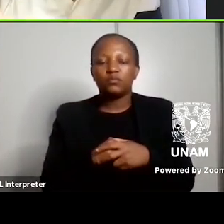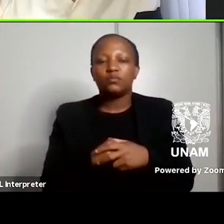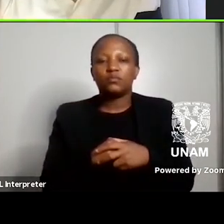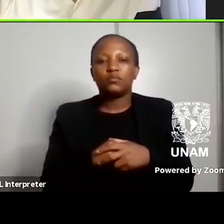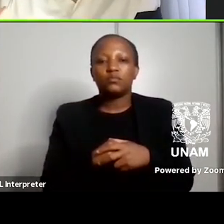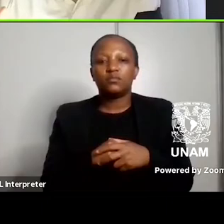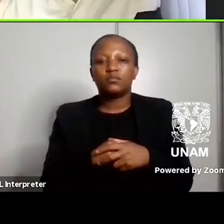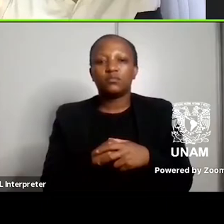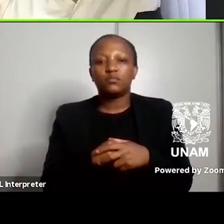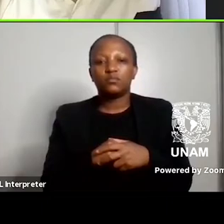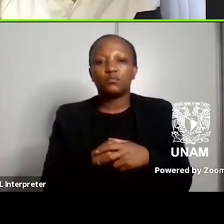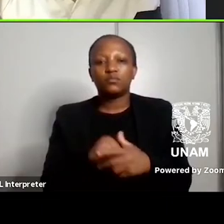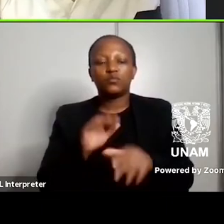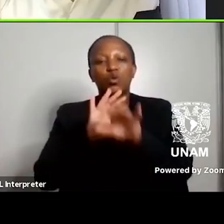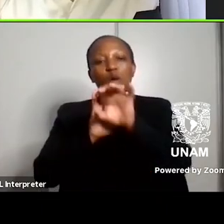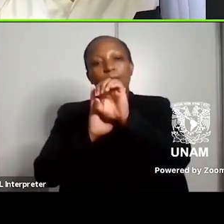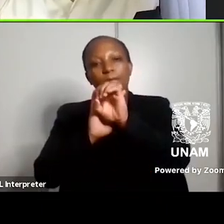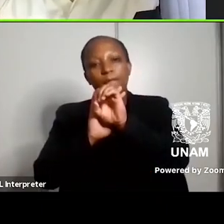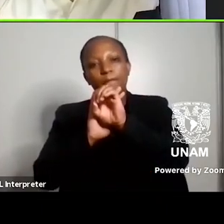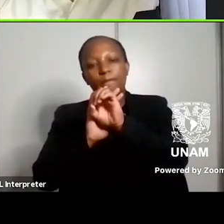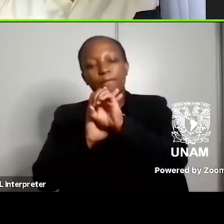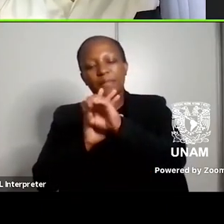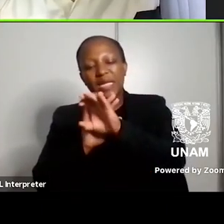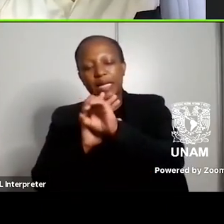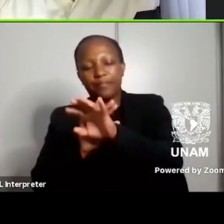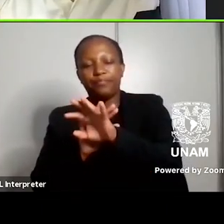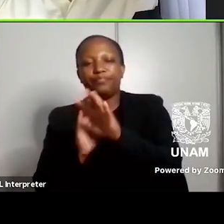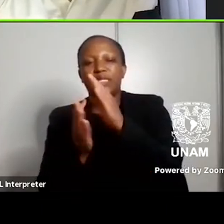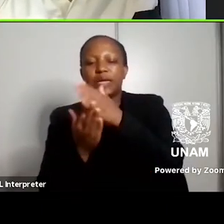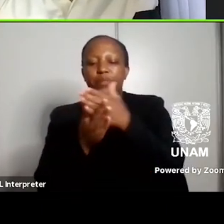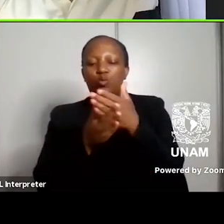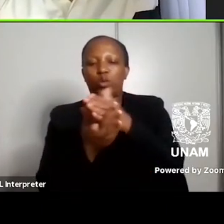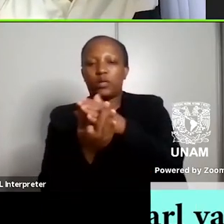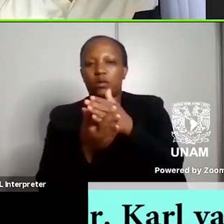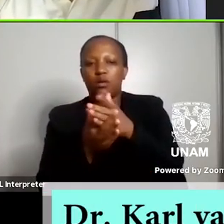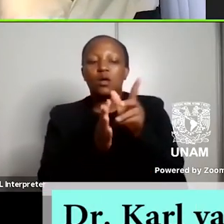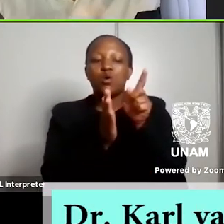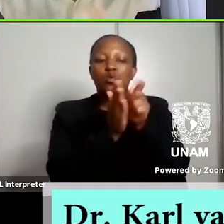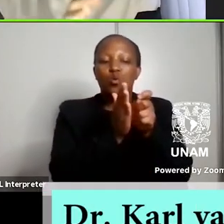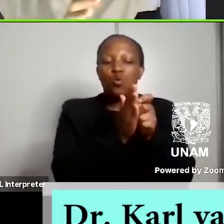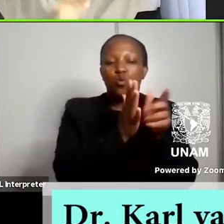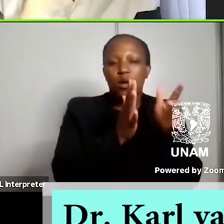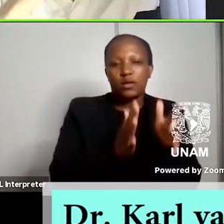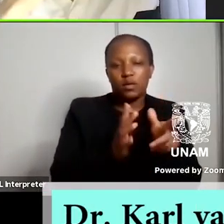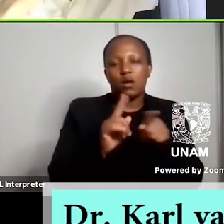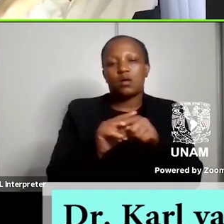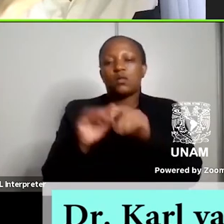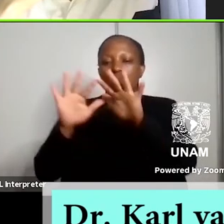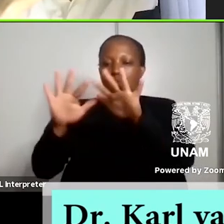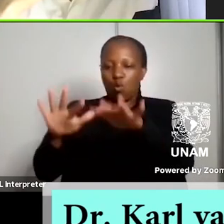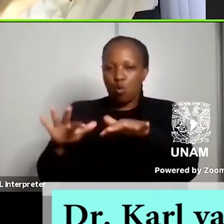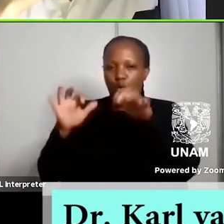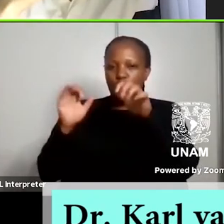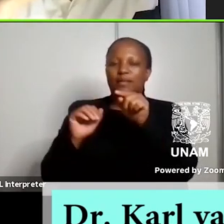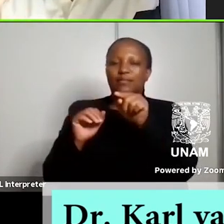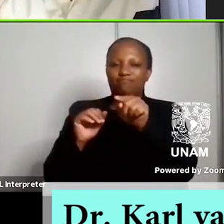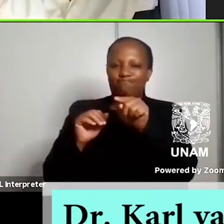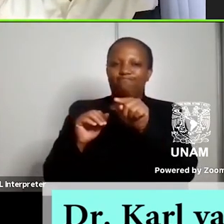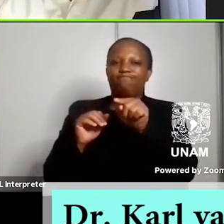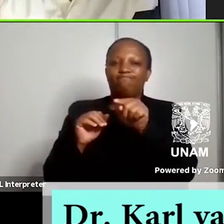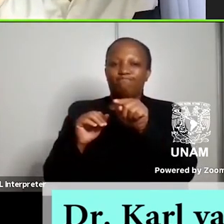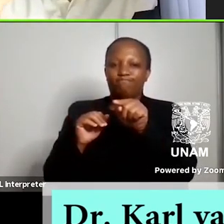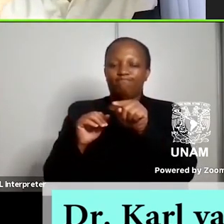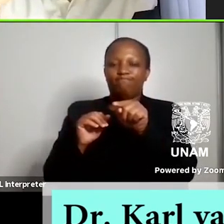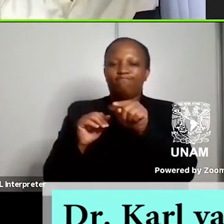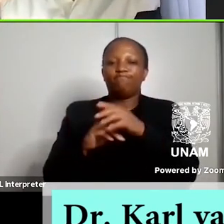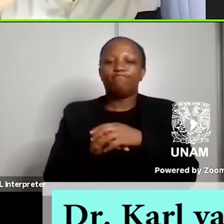is the mediator between um the the writer and the audience and you know